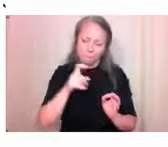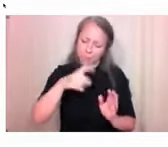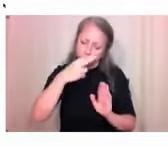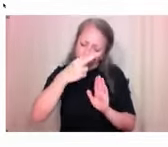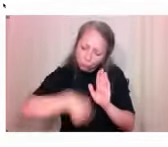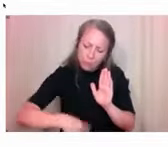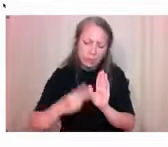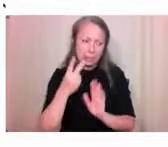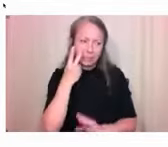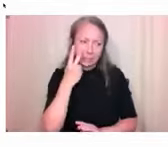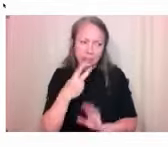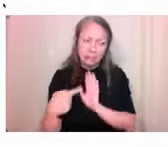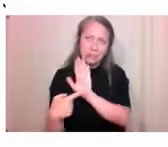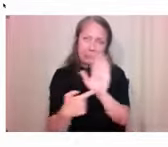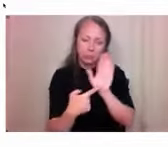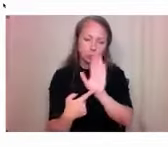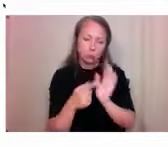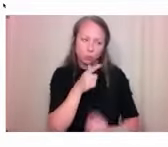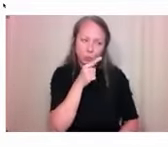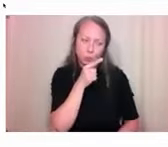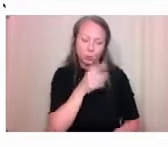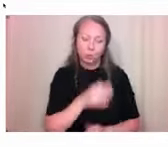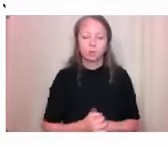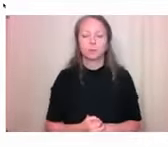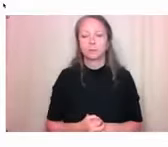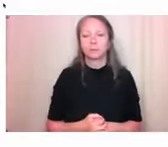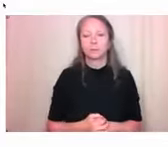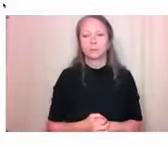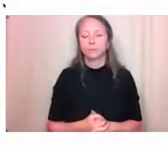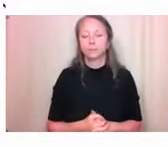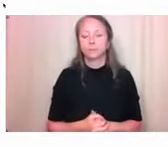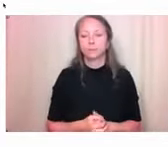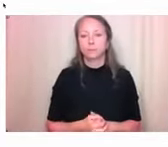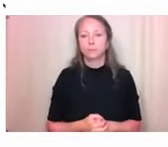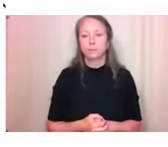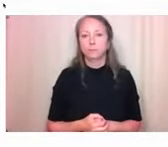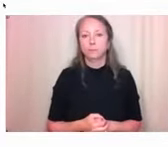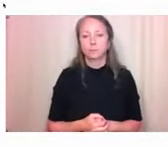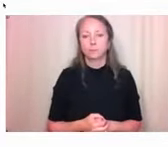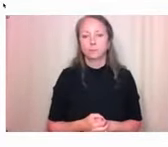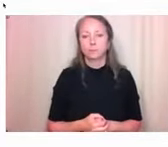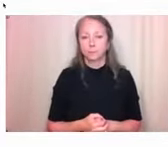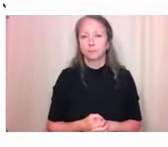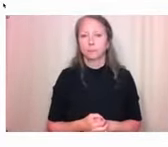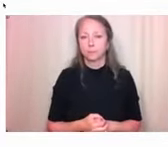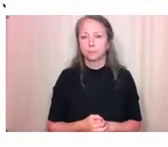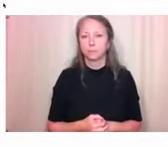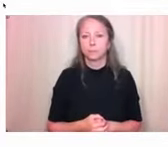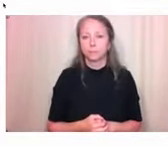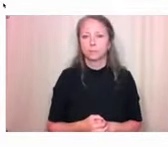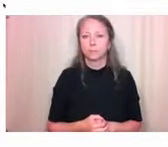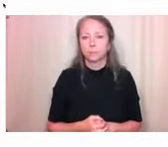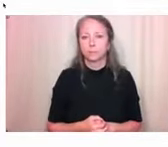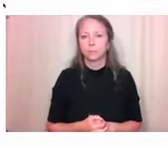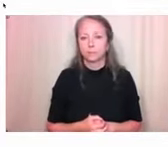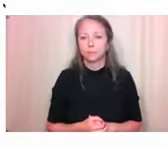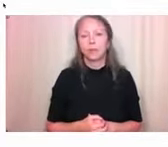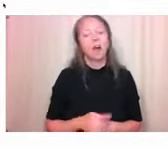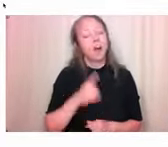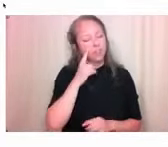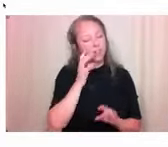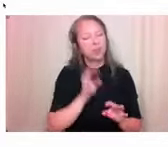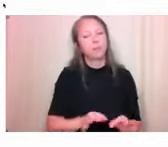Yeah, I think ultimately, um, we hope that this research will be informing, you know, the decision-makers out there,